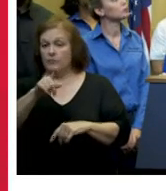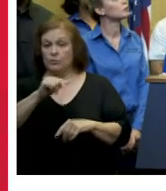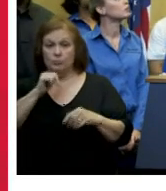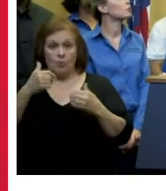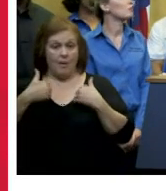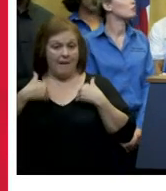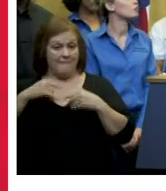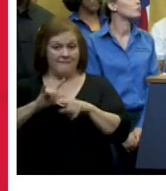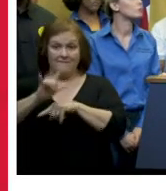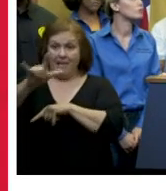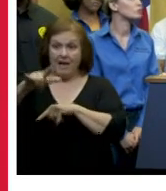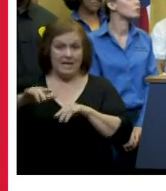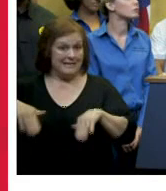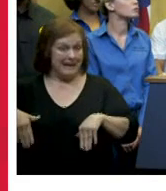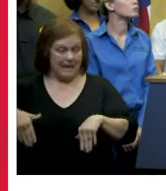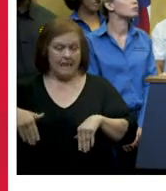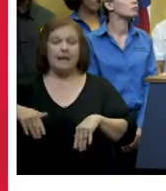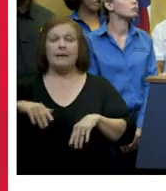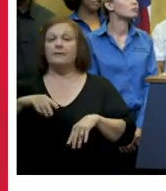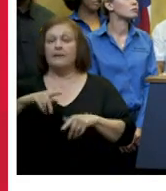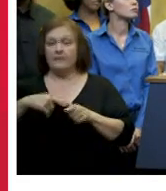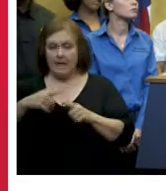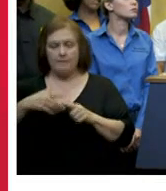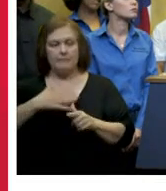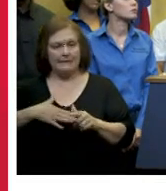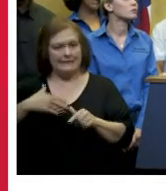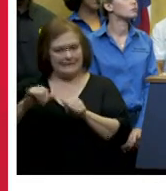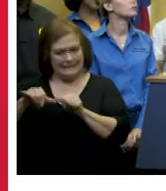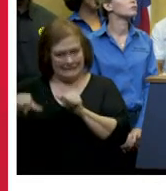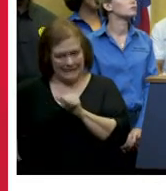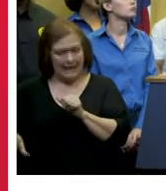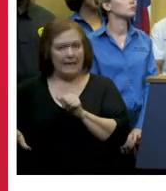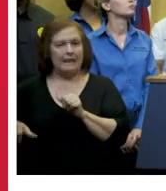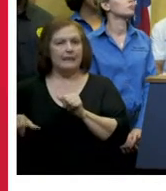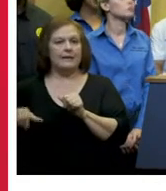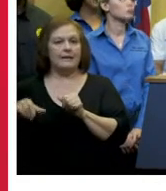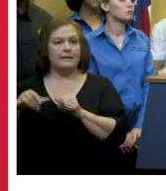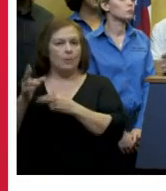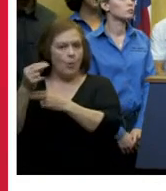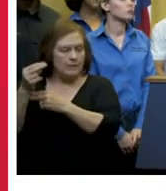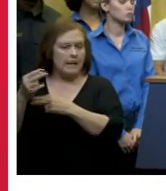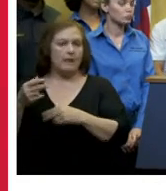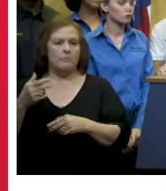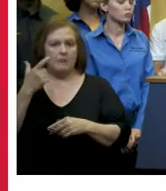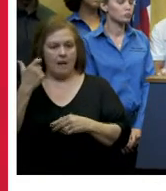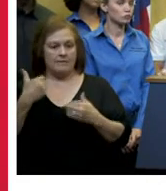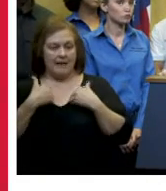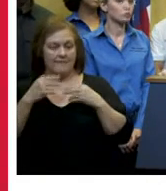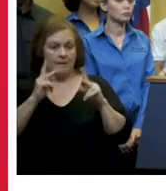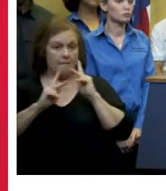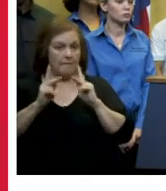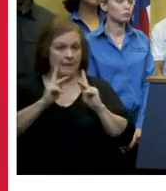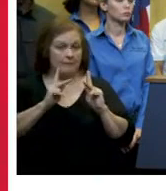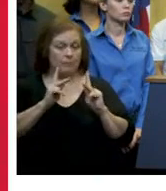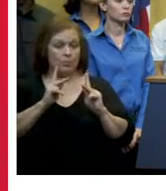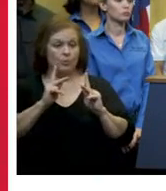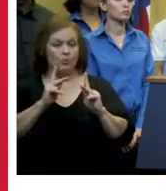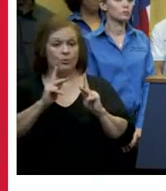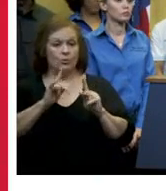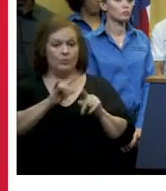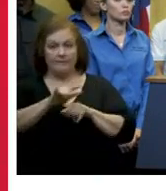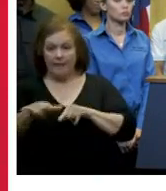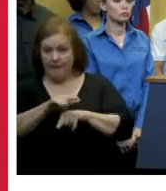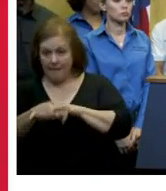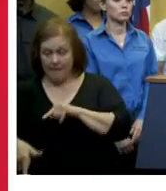on a flight to stay put and shelter in place we're trying to mitigate snarls at the airport as we have people coming in we have fewer airplanes